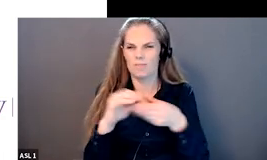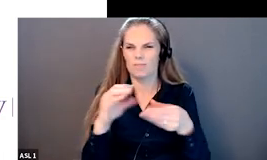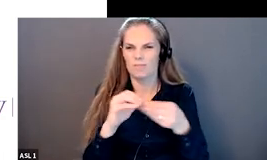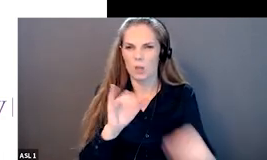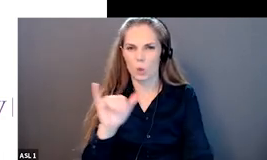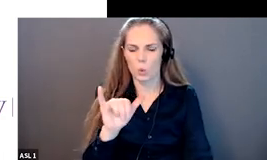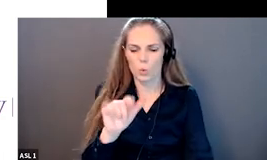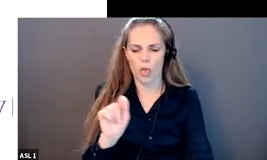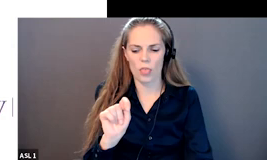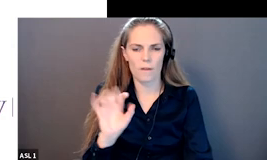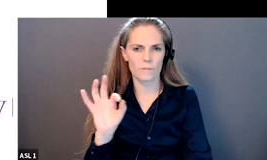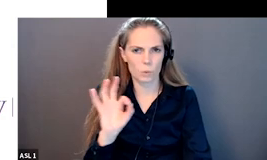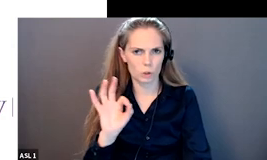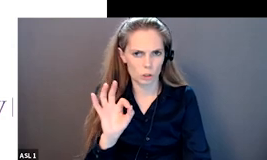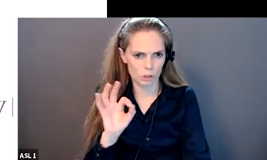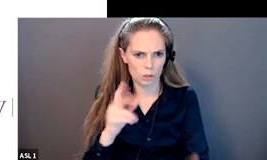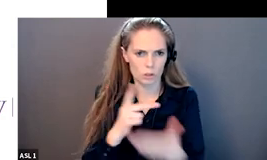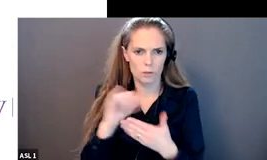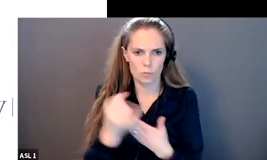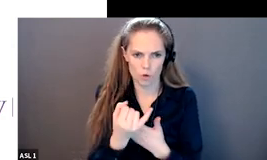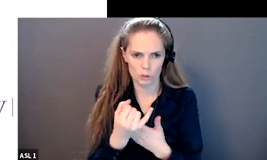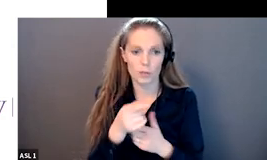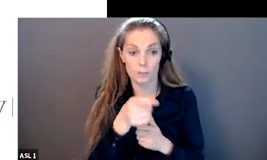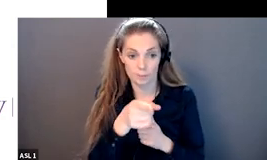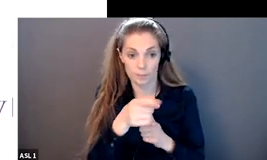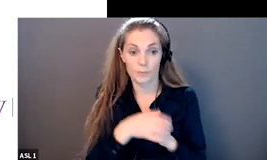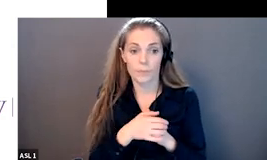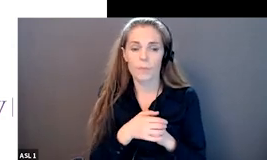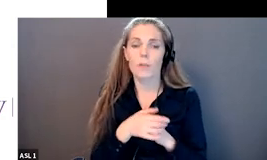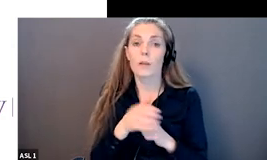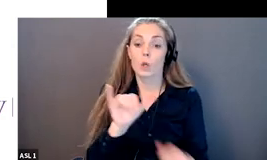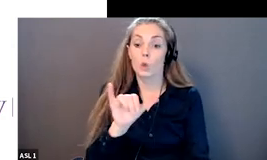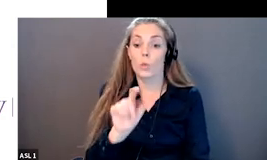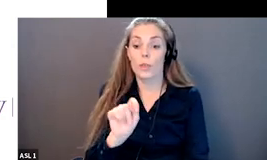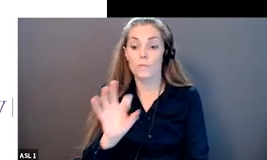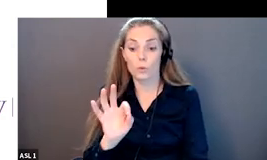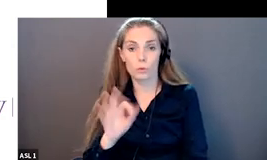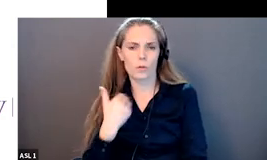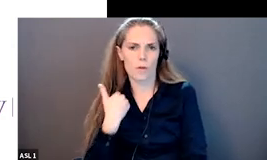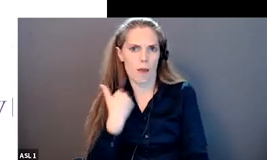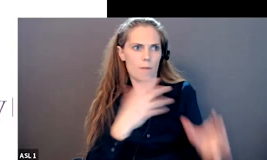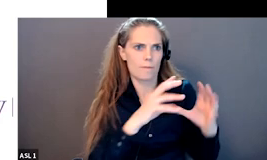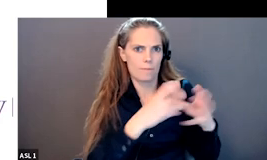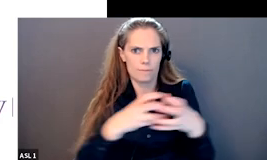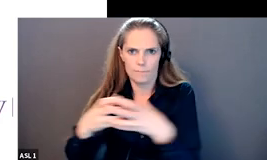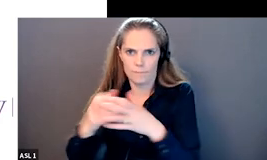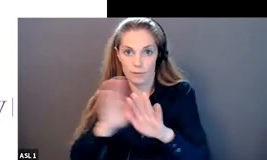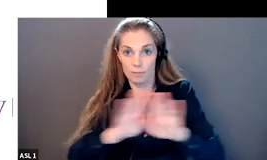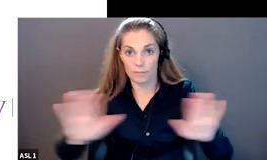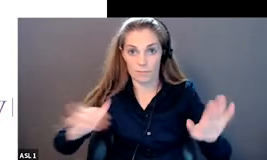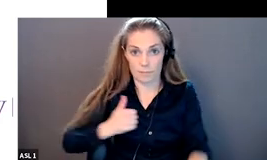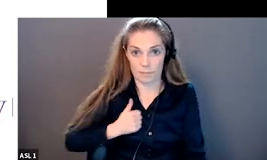is uh it has a few uh branches all over canada don canada was working with